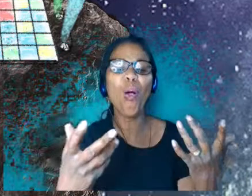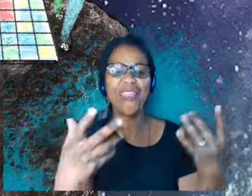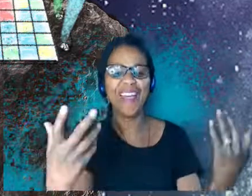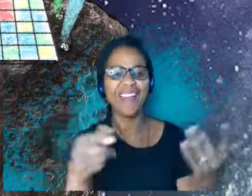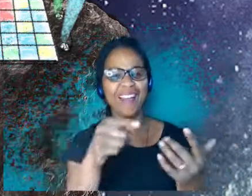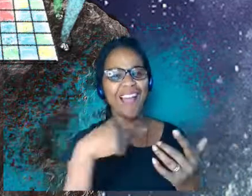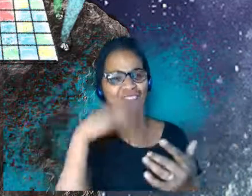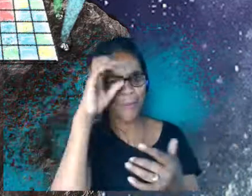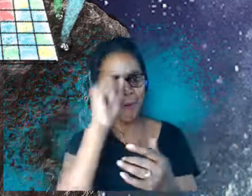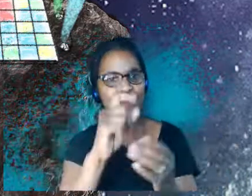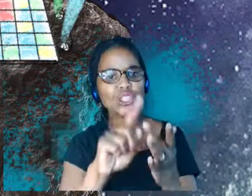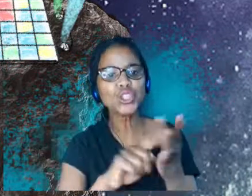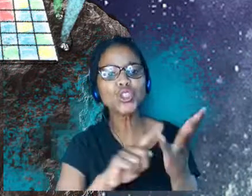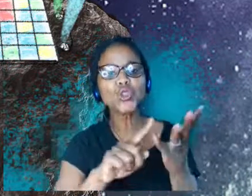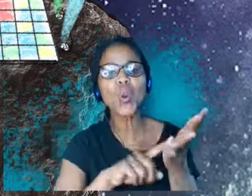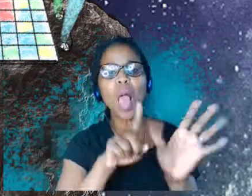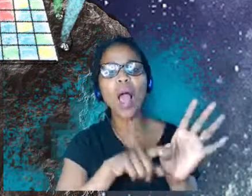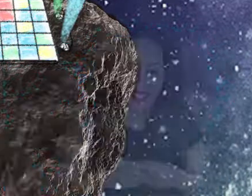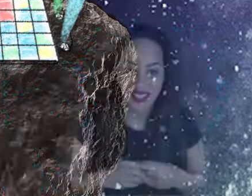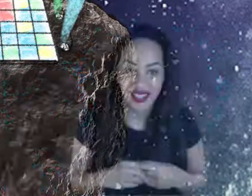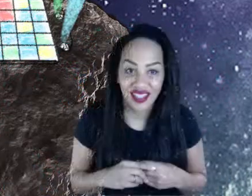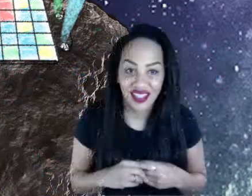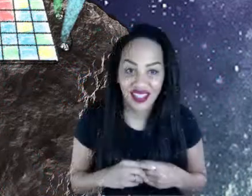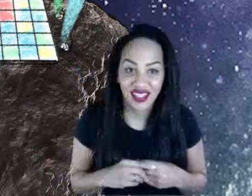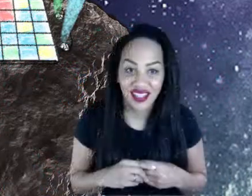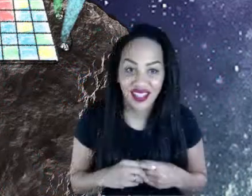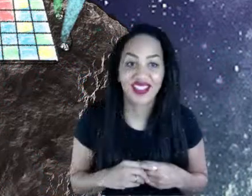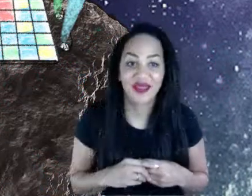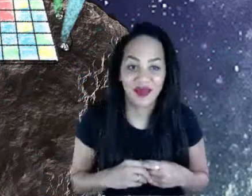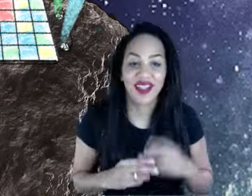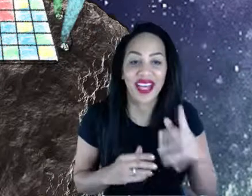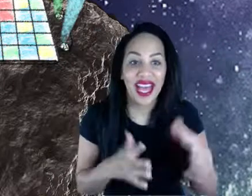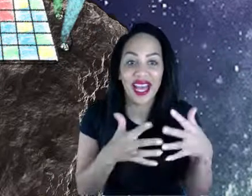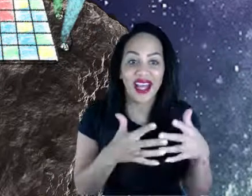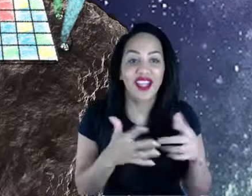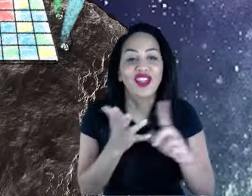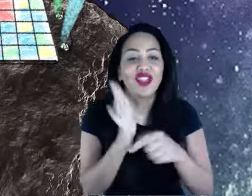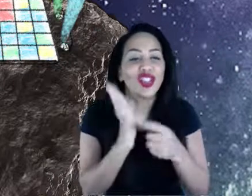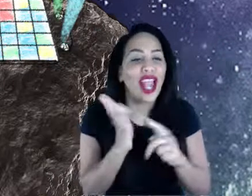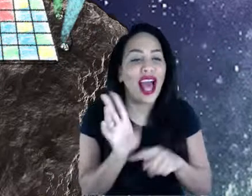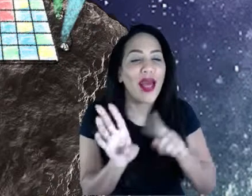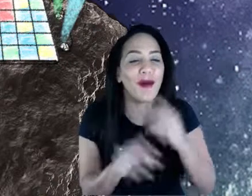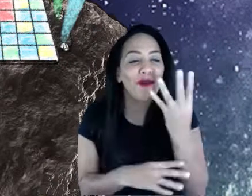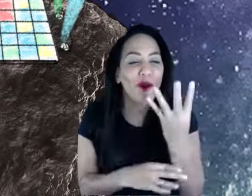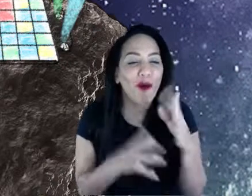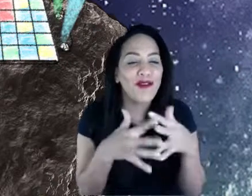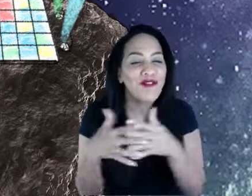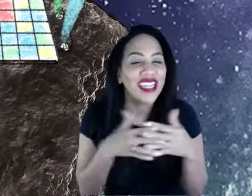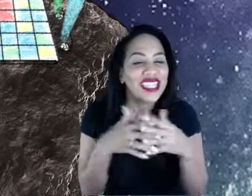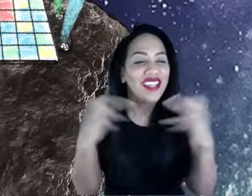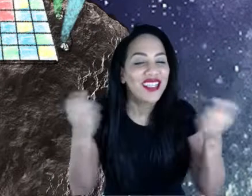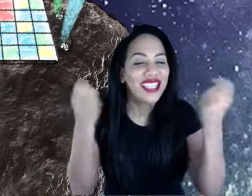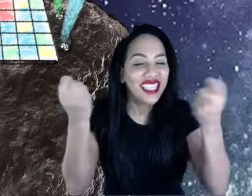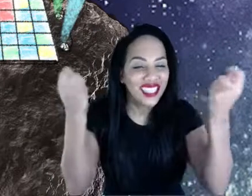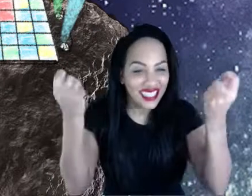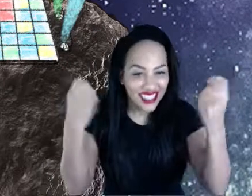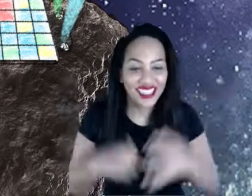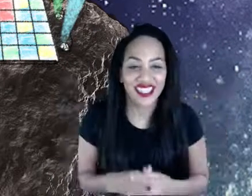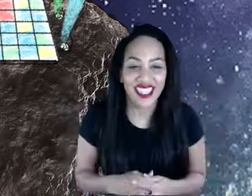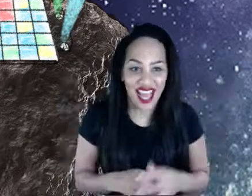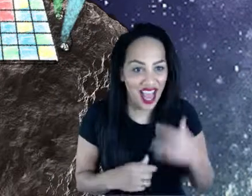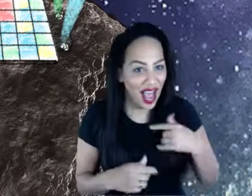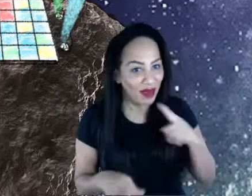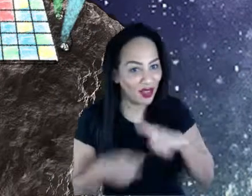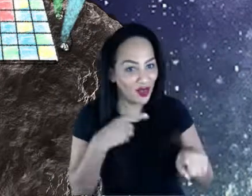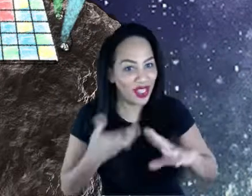festivities in, in the U.S. And I was like, oh, I'm, you know, helping create kind of a space because I was